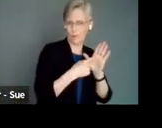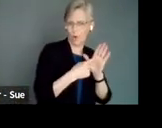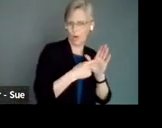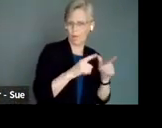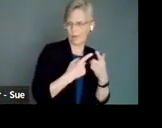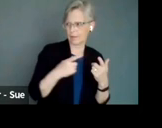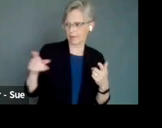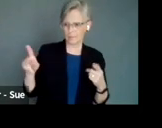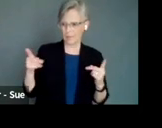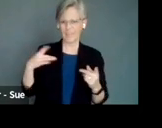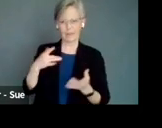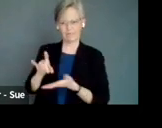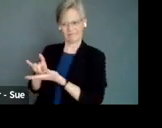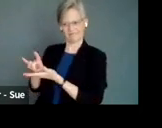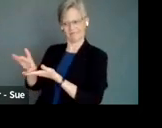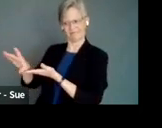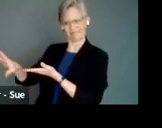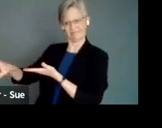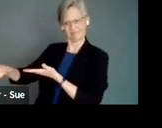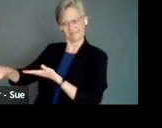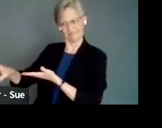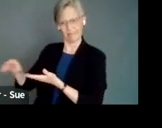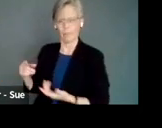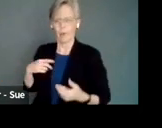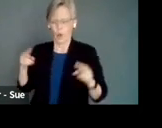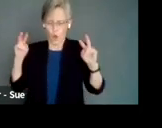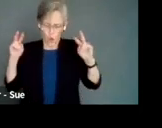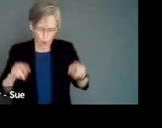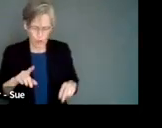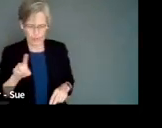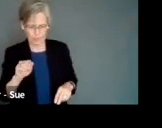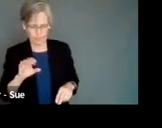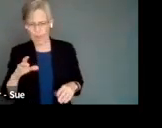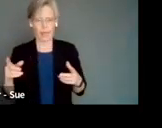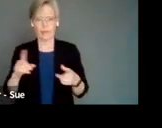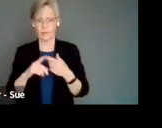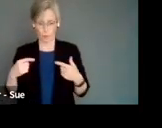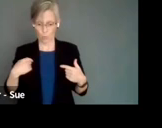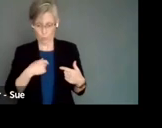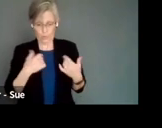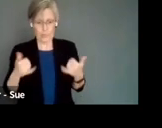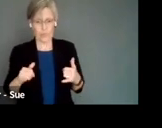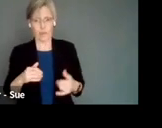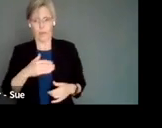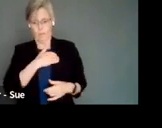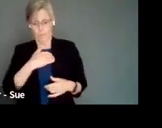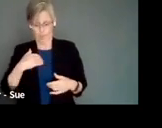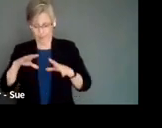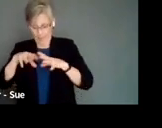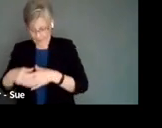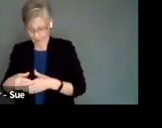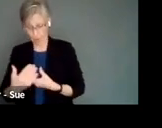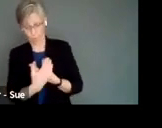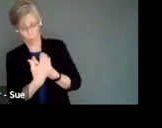So I want to provide, we want to provide this framework as DMACC to remember that we also, even though we are members of an oppressed community group,